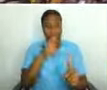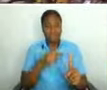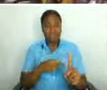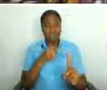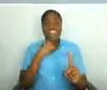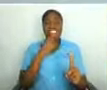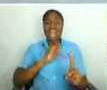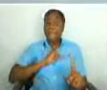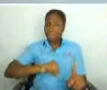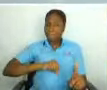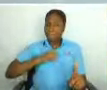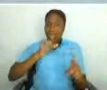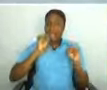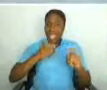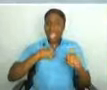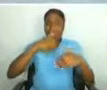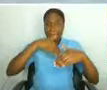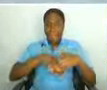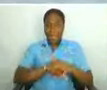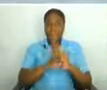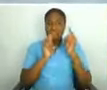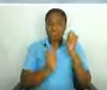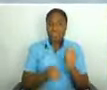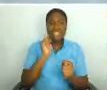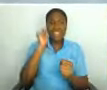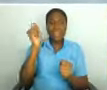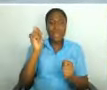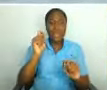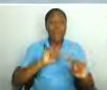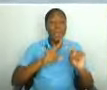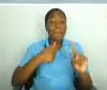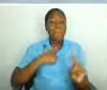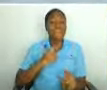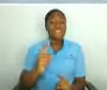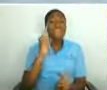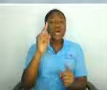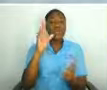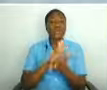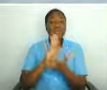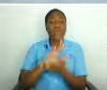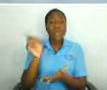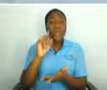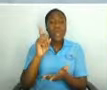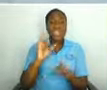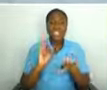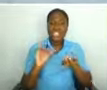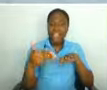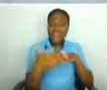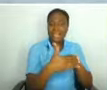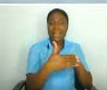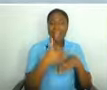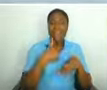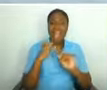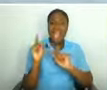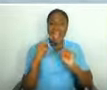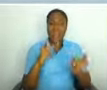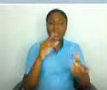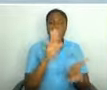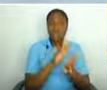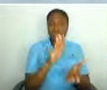Tobago, but the first time I ever went to school was in Jamaica. I went to school in Mona Basic.